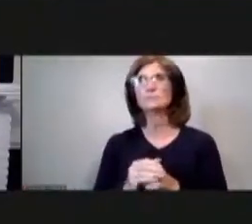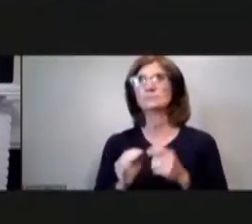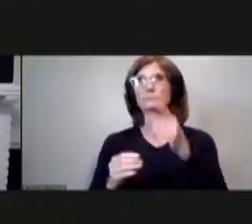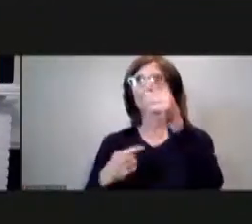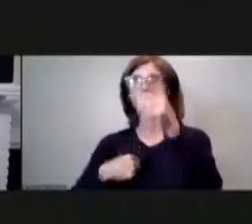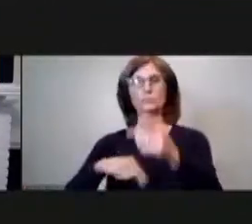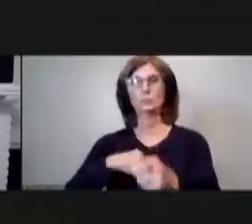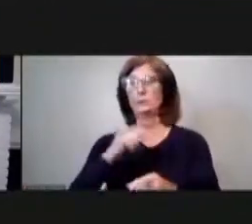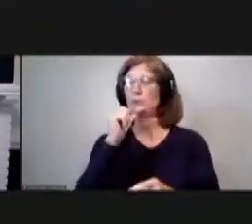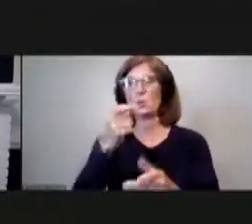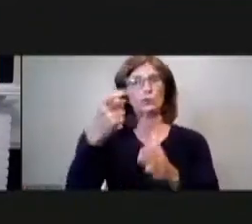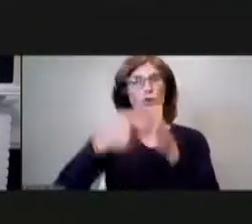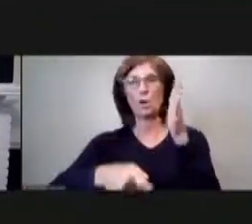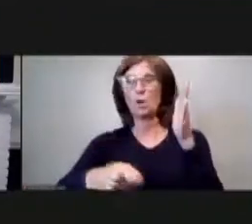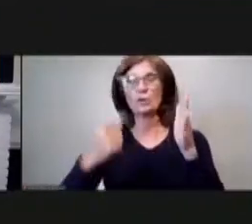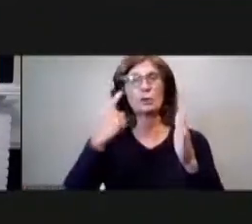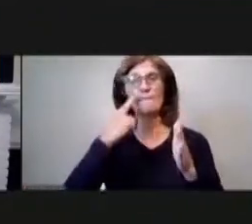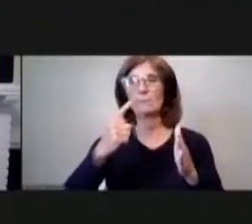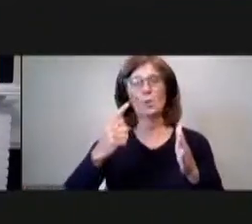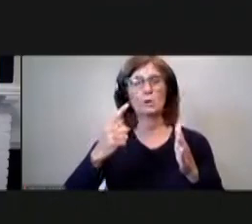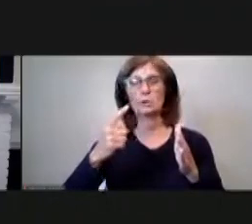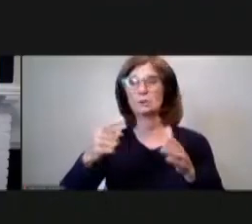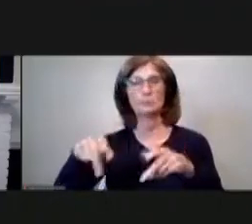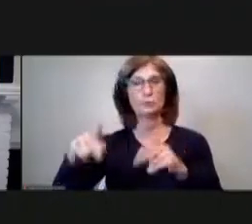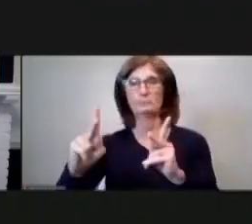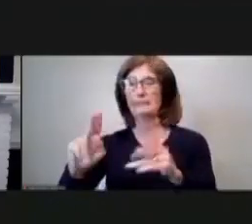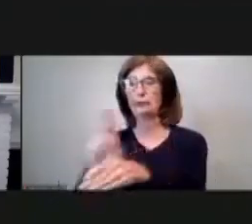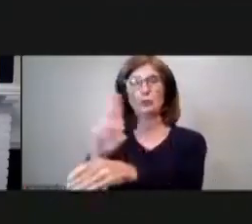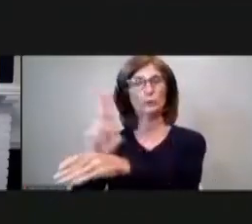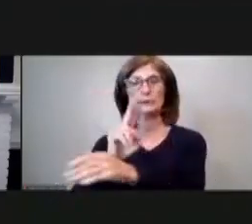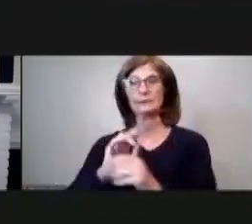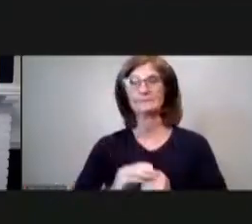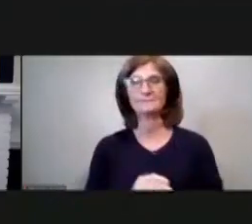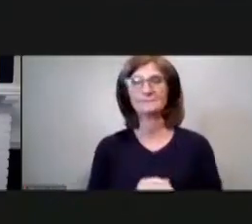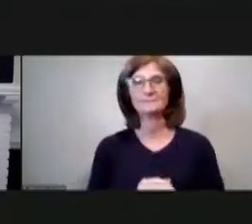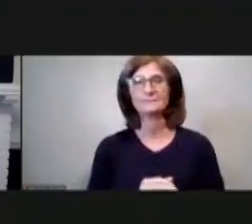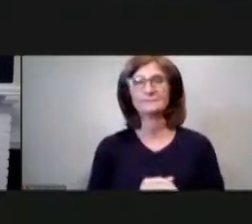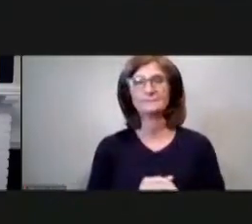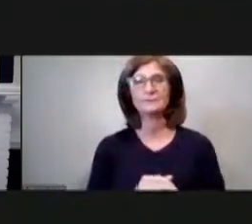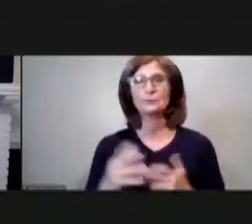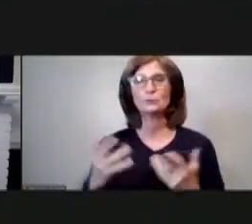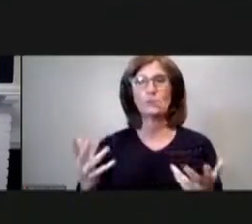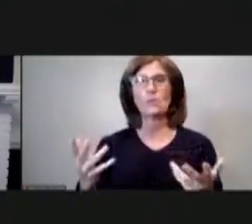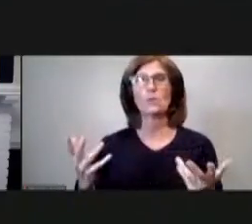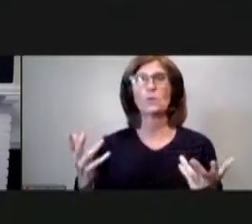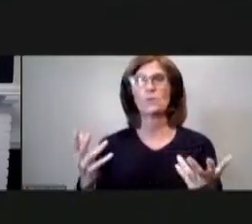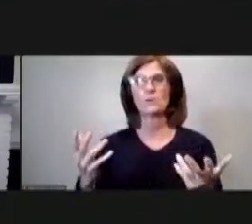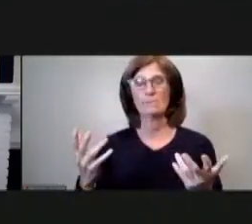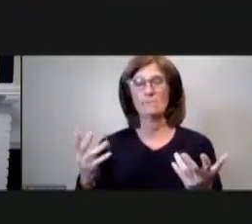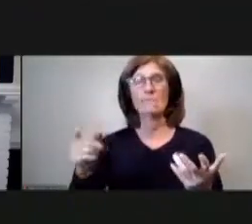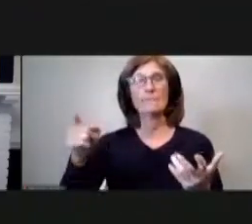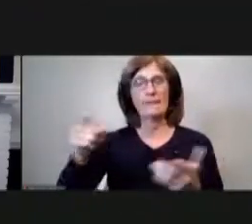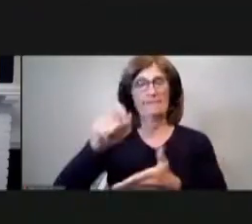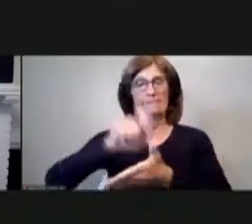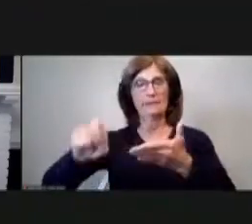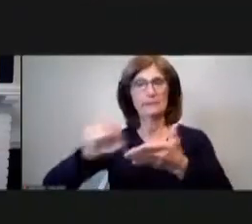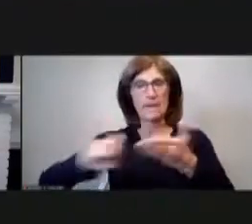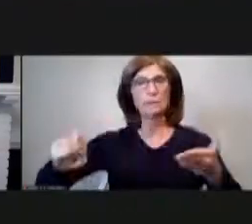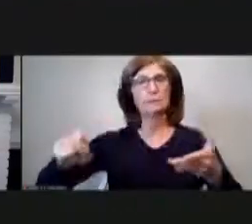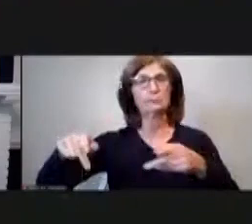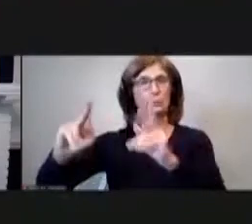for um youth permit um so those those youth athletic fields are free